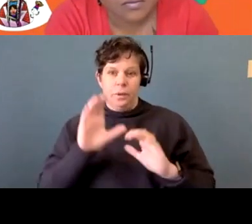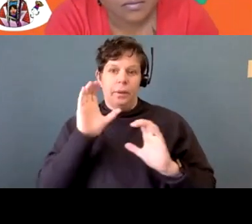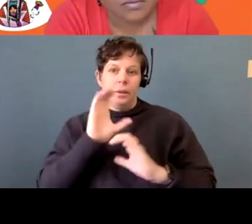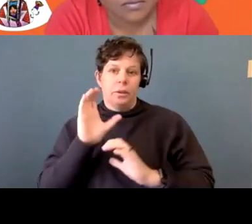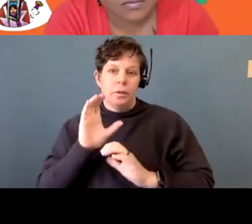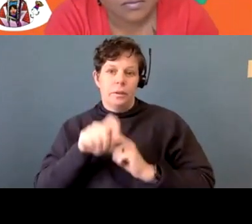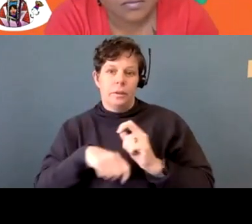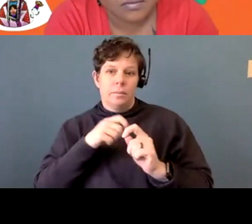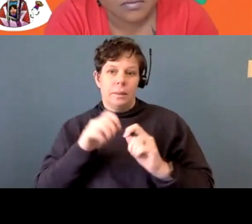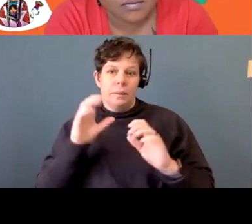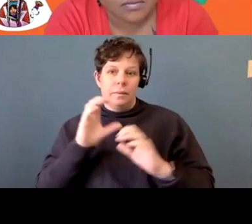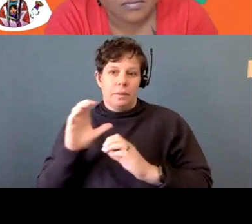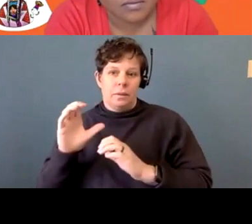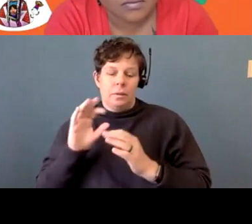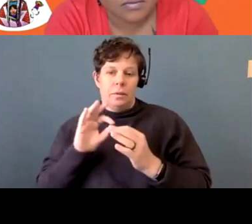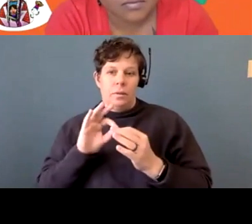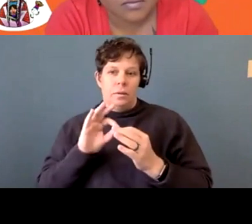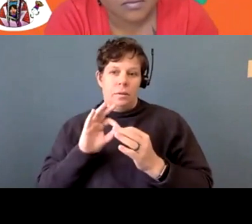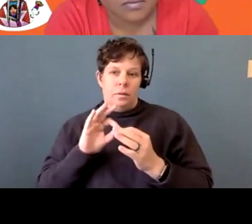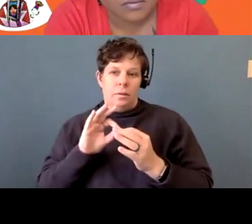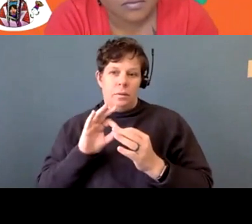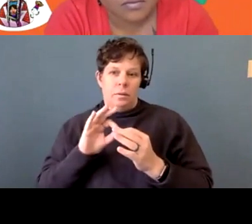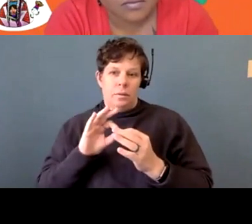on the downtown part. Um,